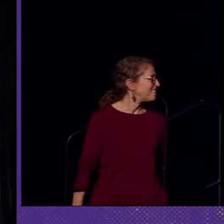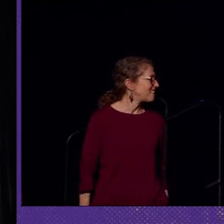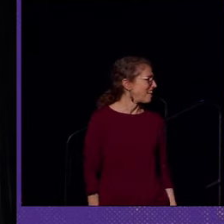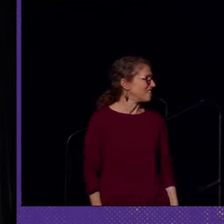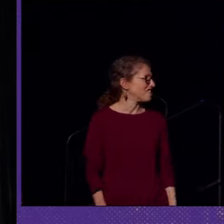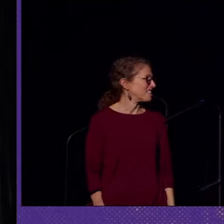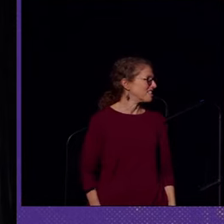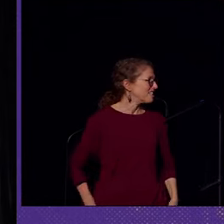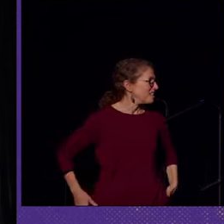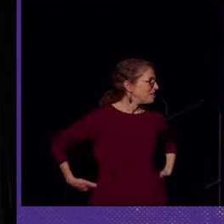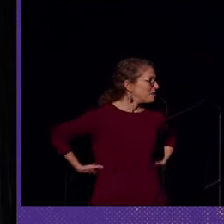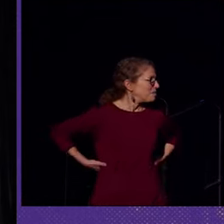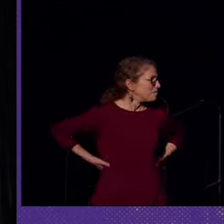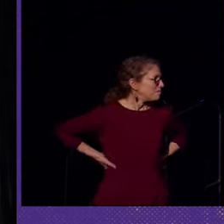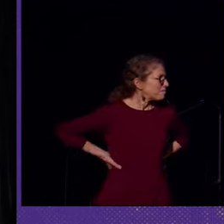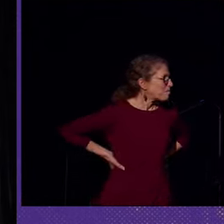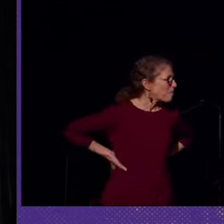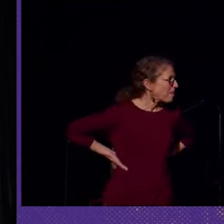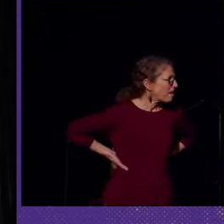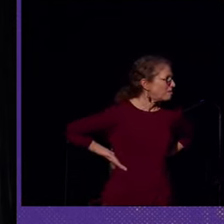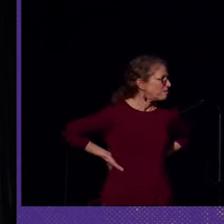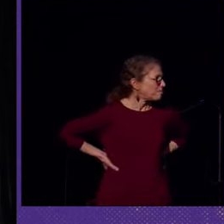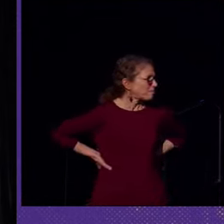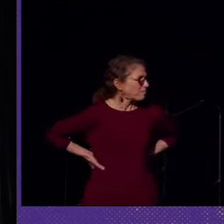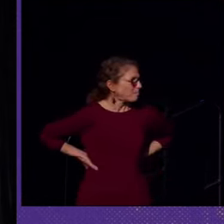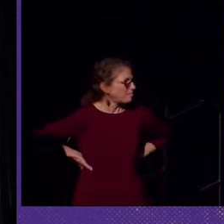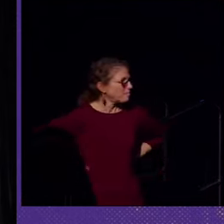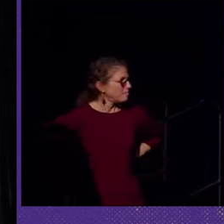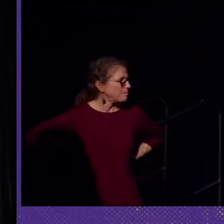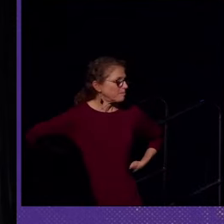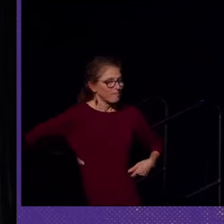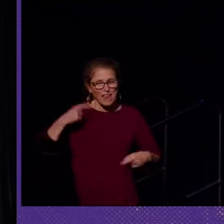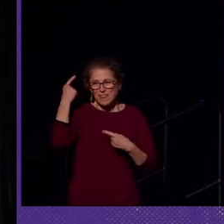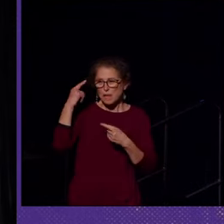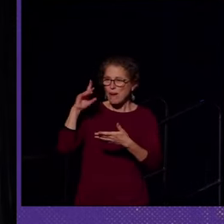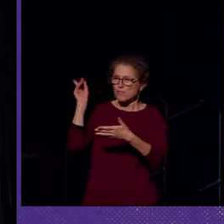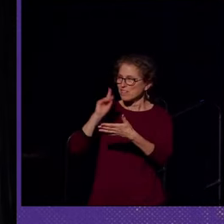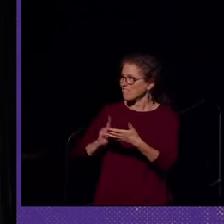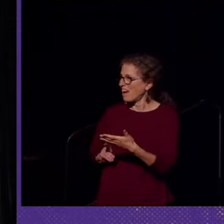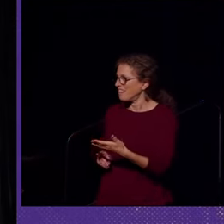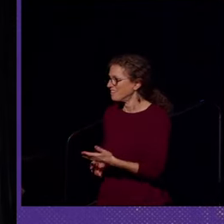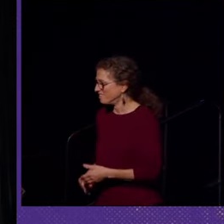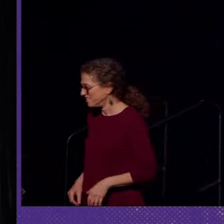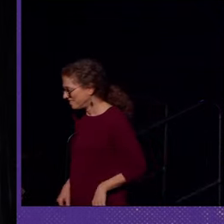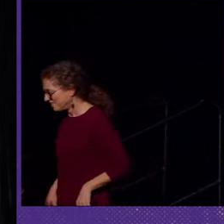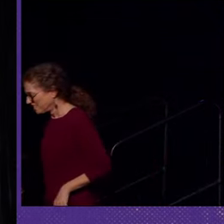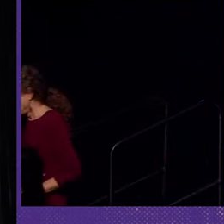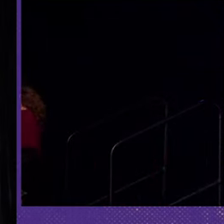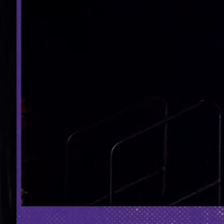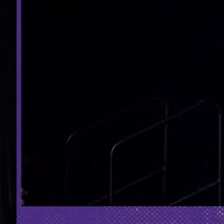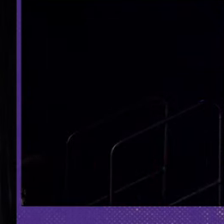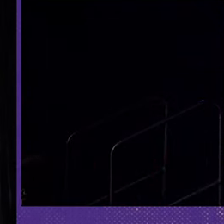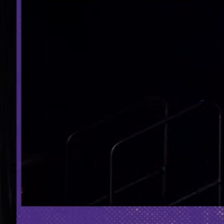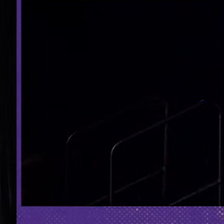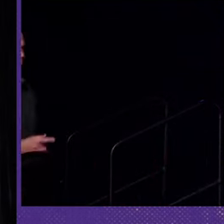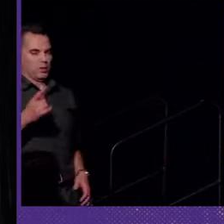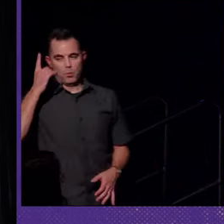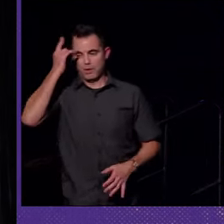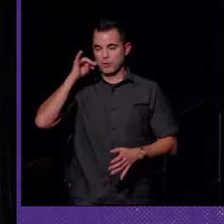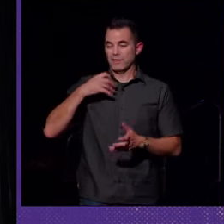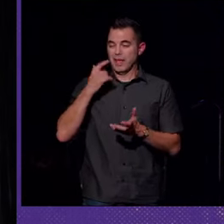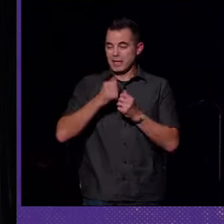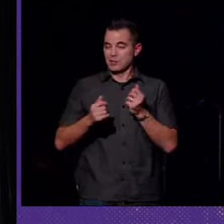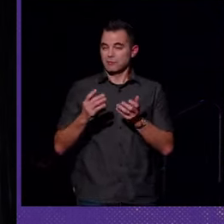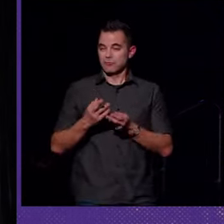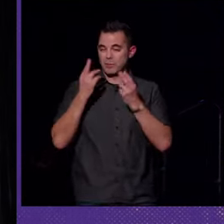Yeah, feeling somewhat voiceless and thinking about design and wondering if you have any recommendations for